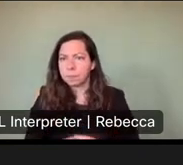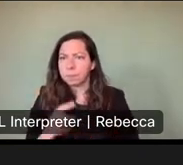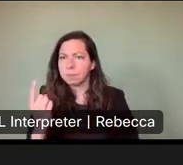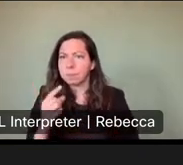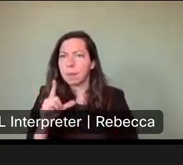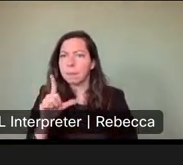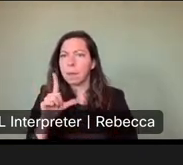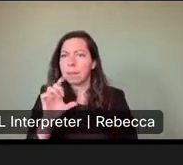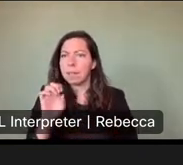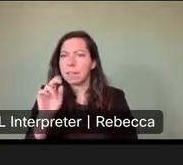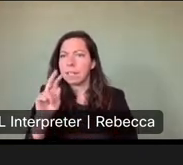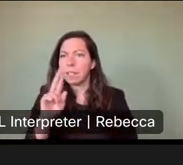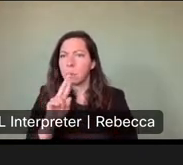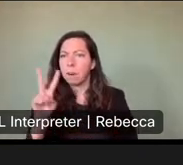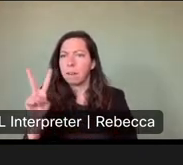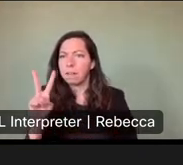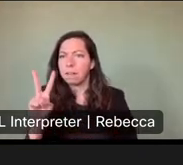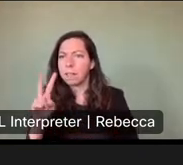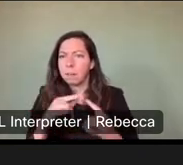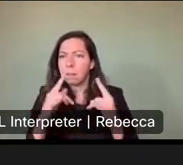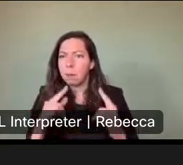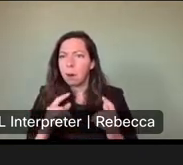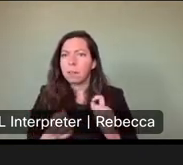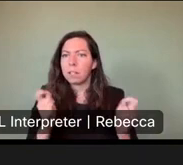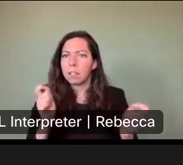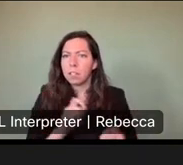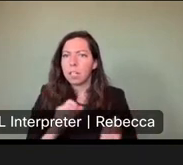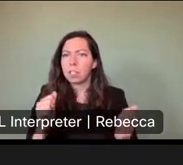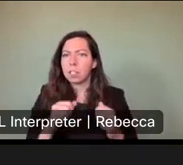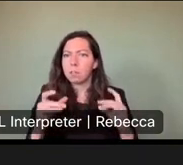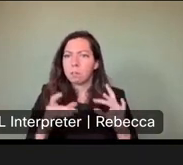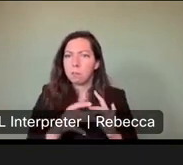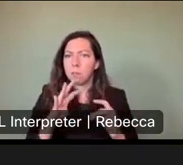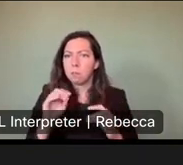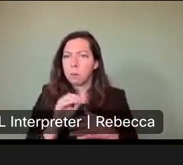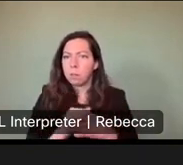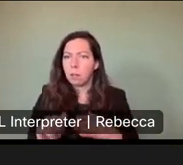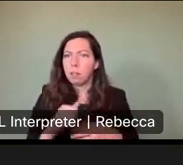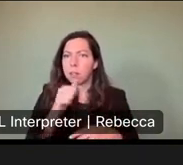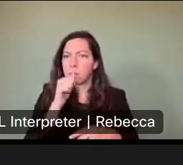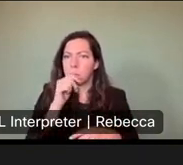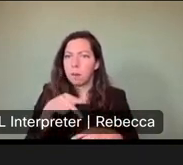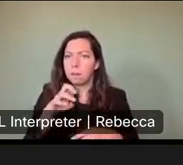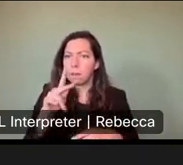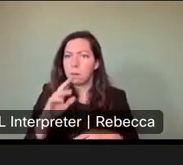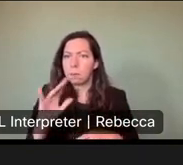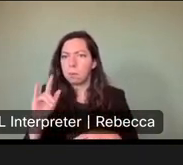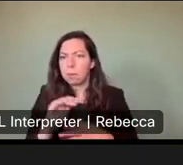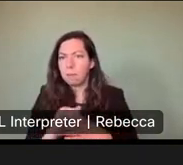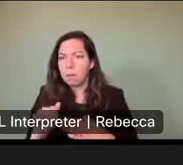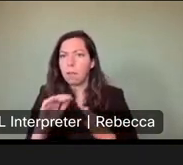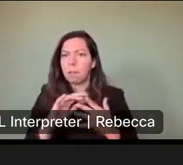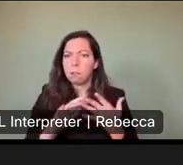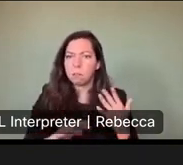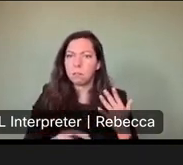changes New Mexico State Park site with electric and water will be $40 and private park literally next probably $25. Um,